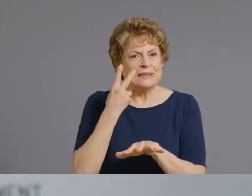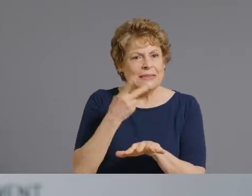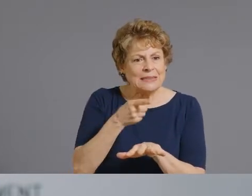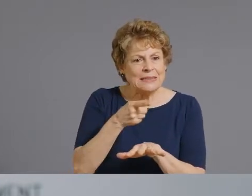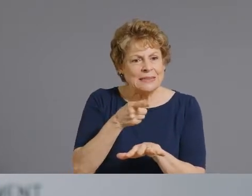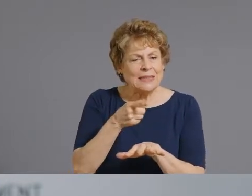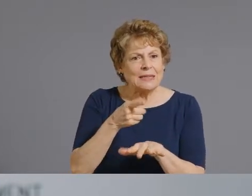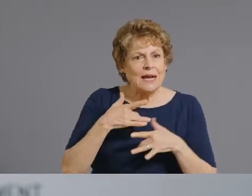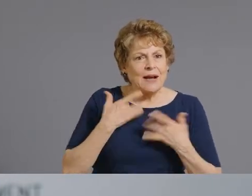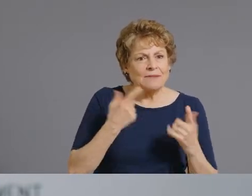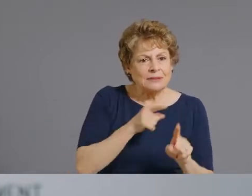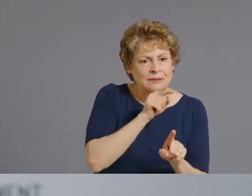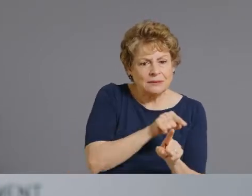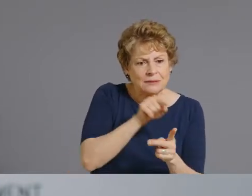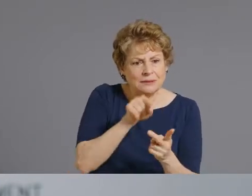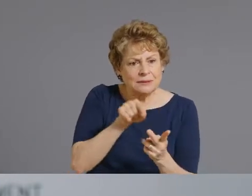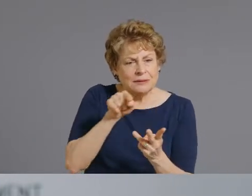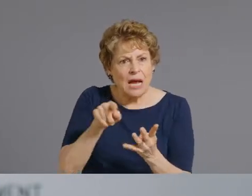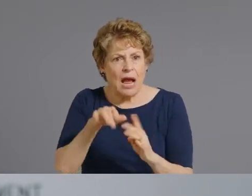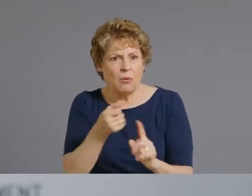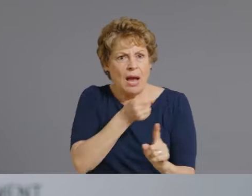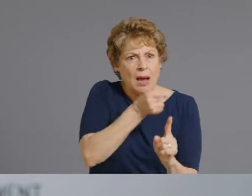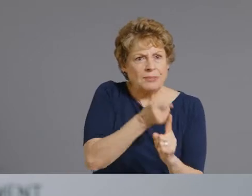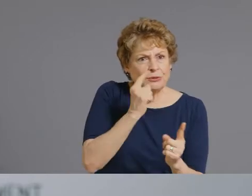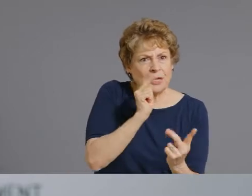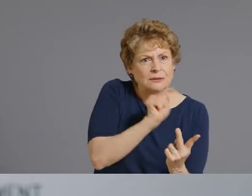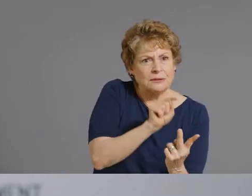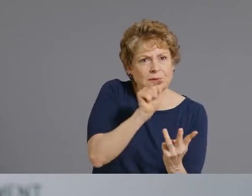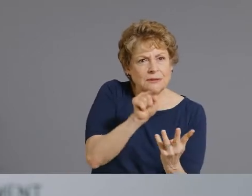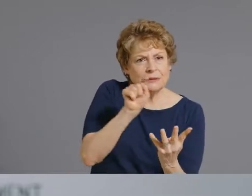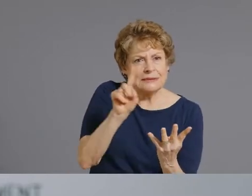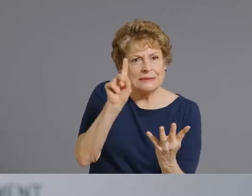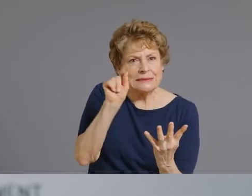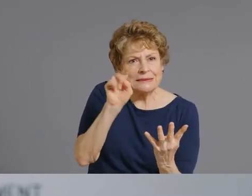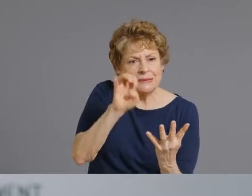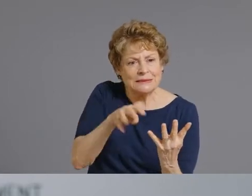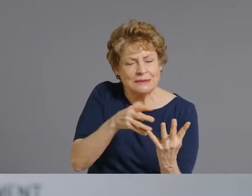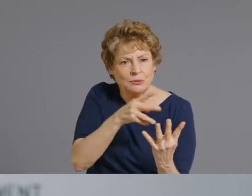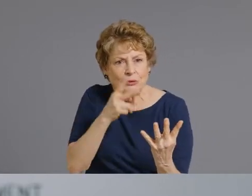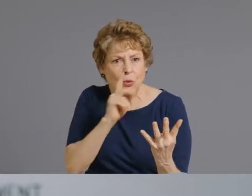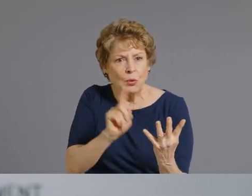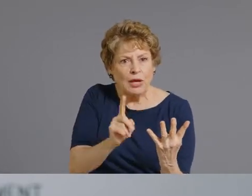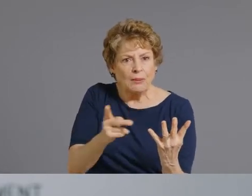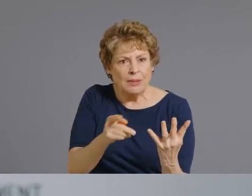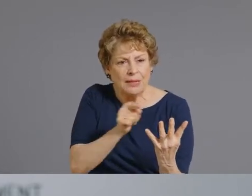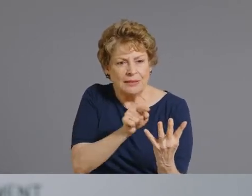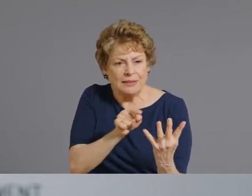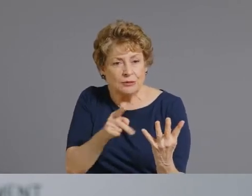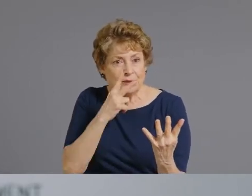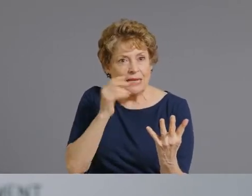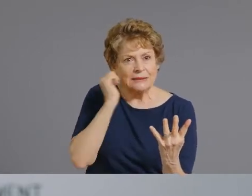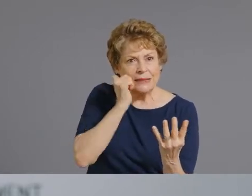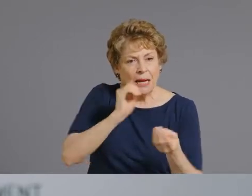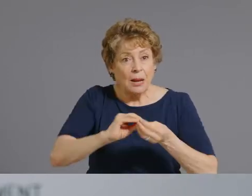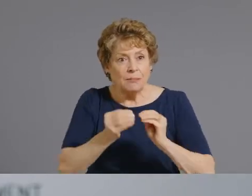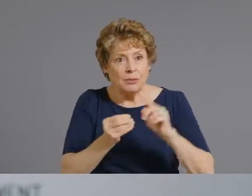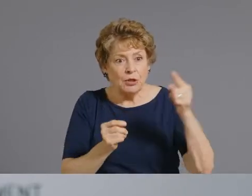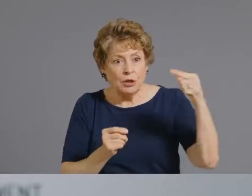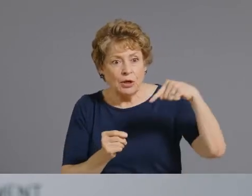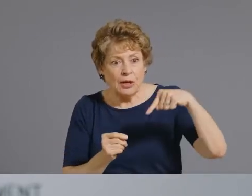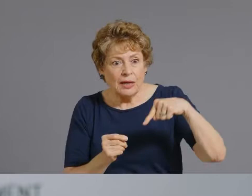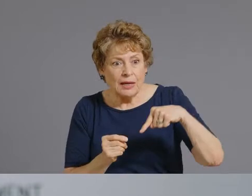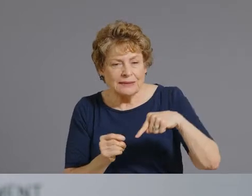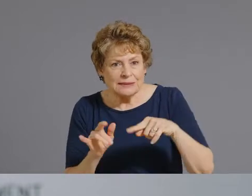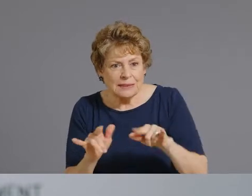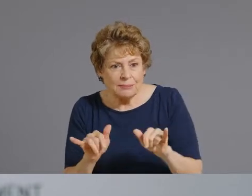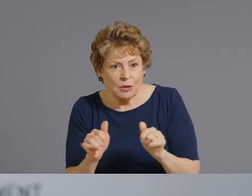an impact on. As right now, you can see that our daily number of cases mirrors our weekly trends. So